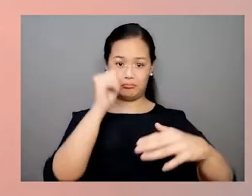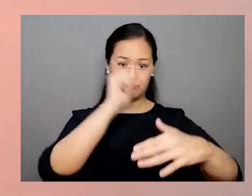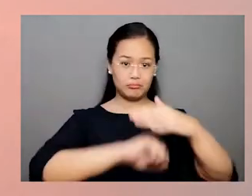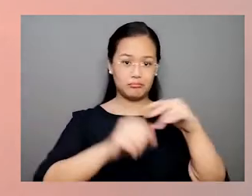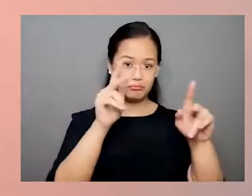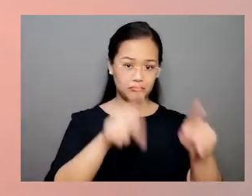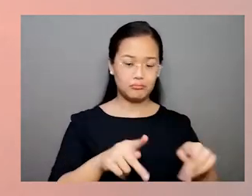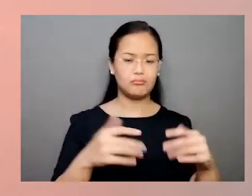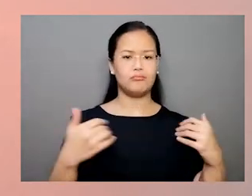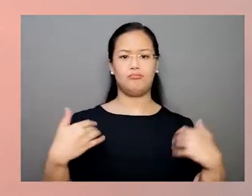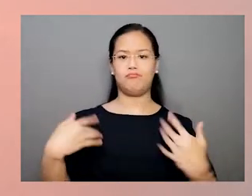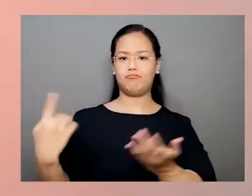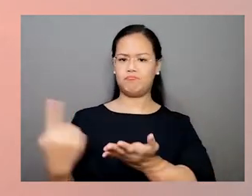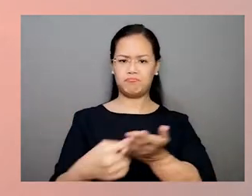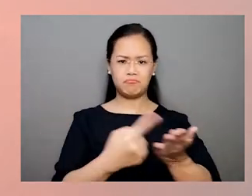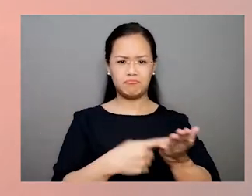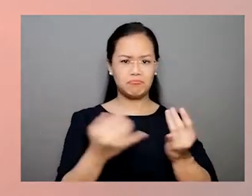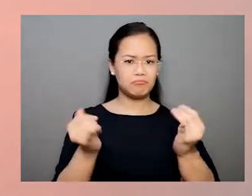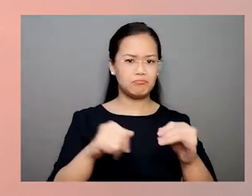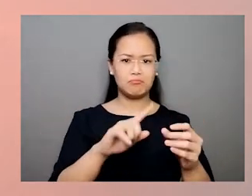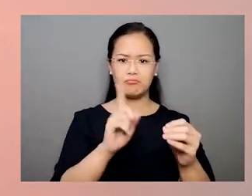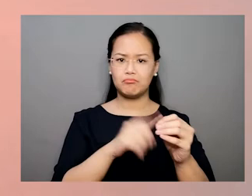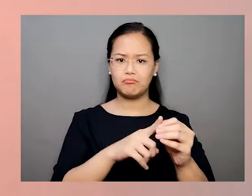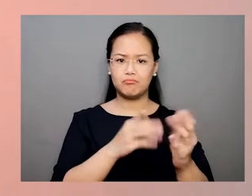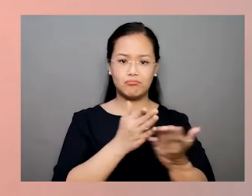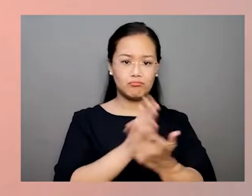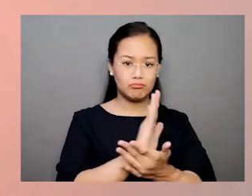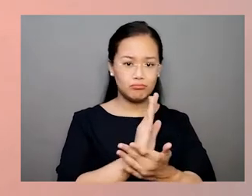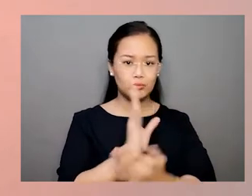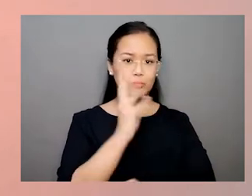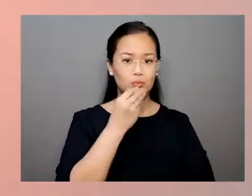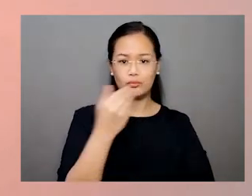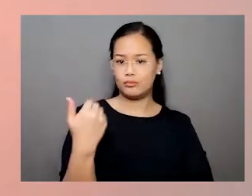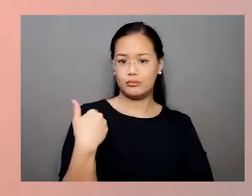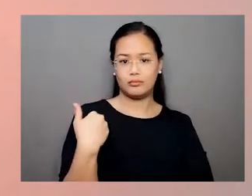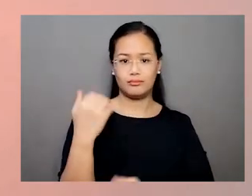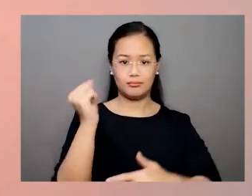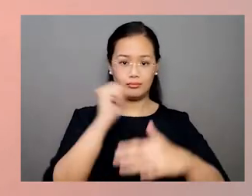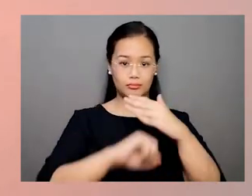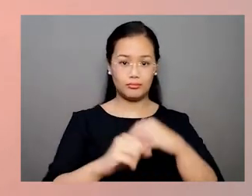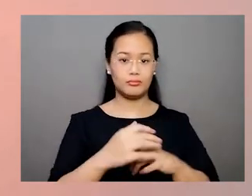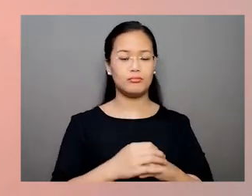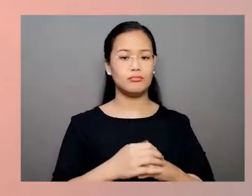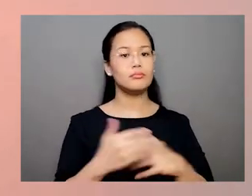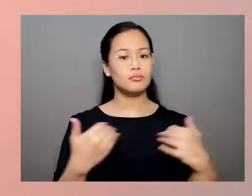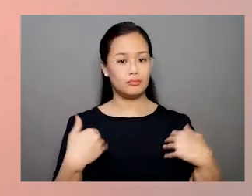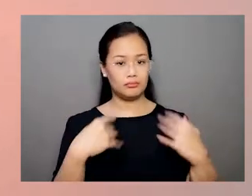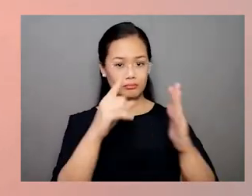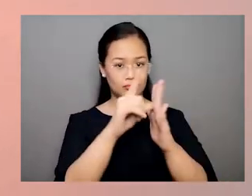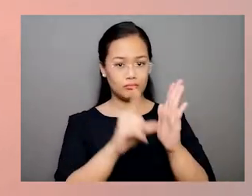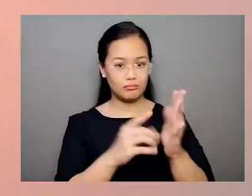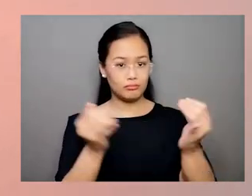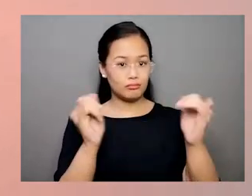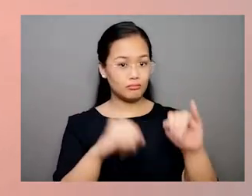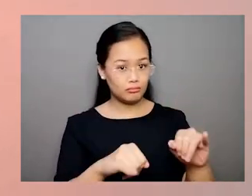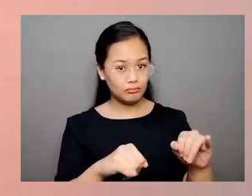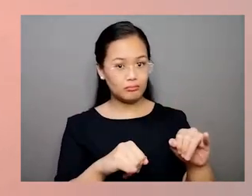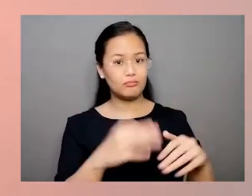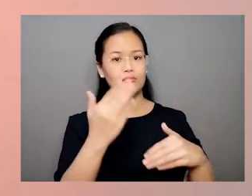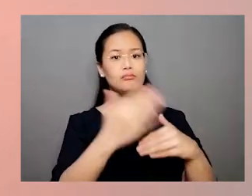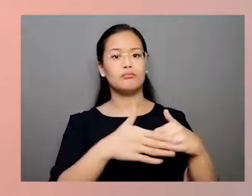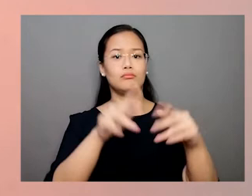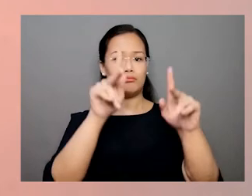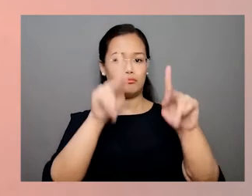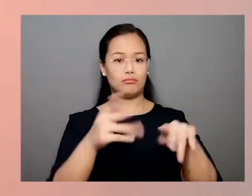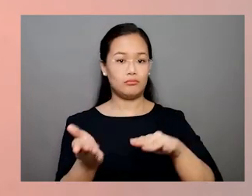So we have the controversial issue on the rights of an unborn. There are legal issues that arise as a result